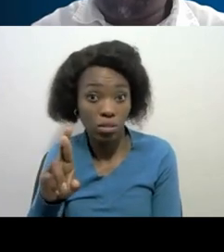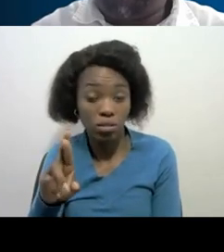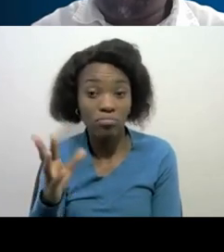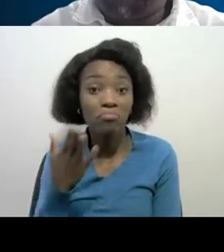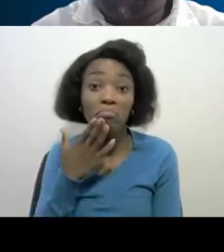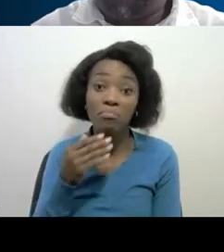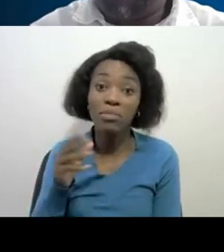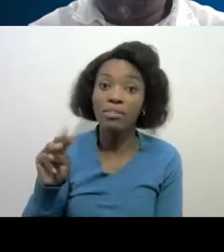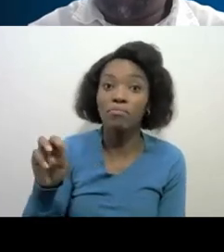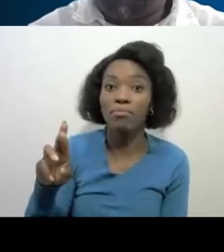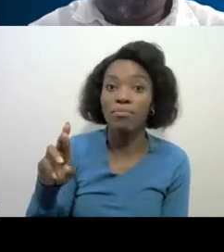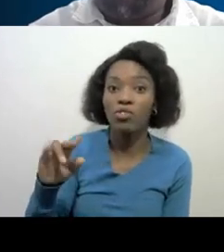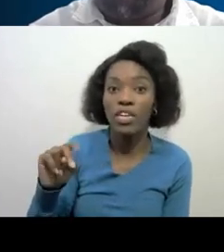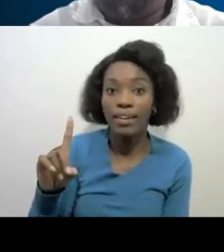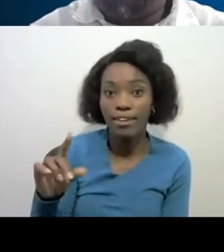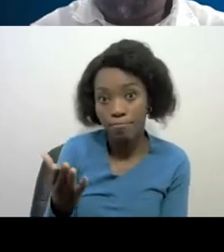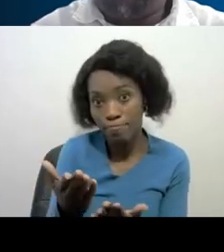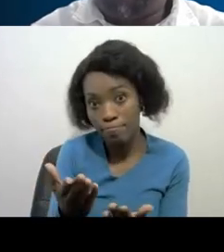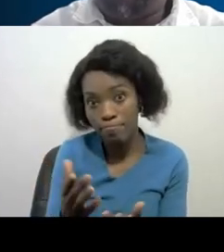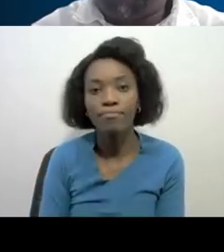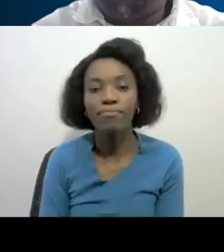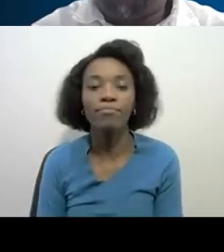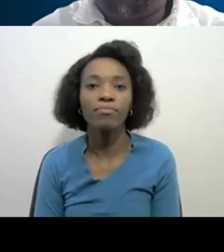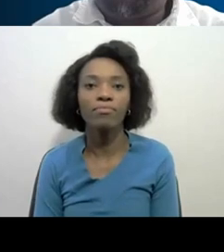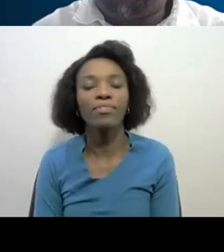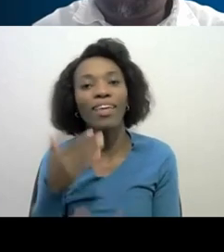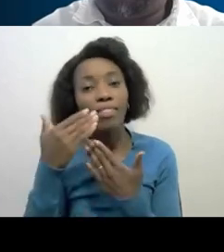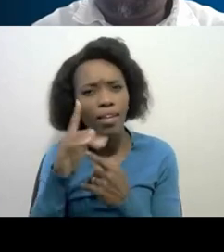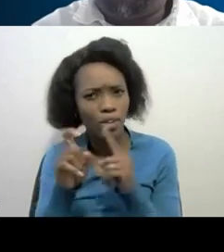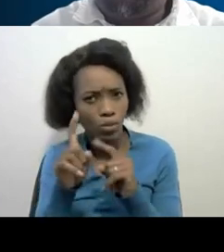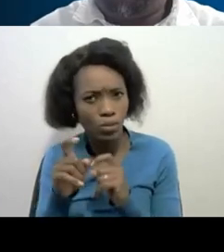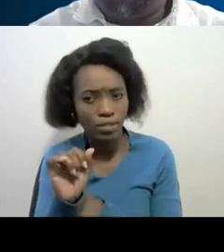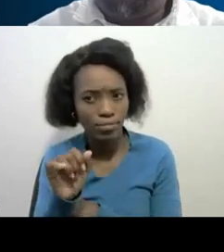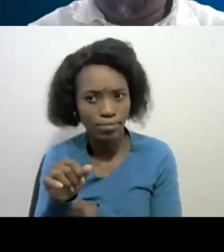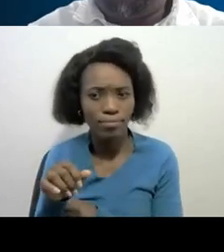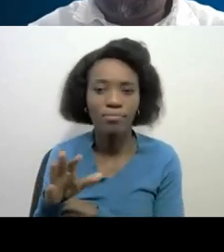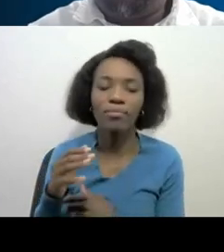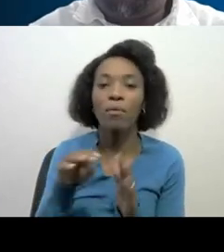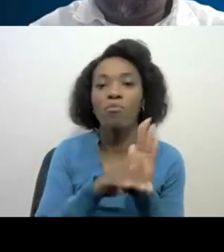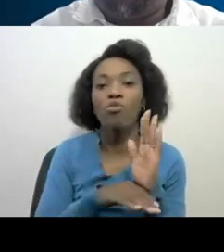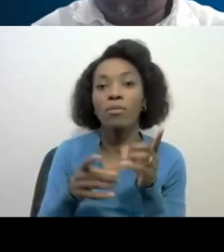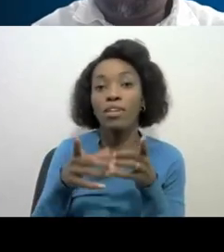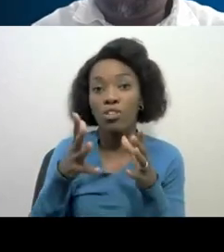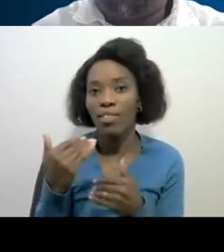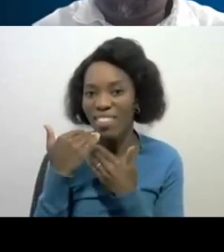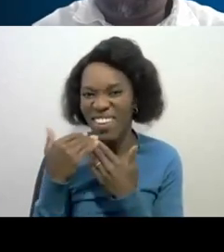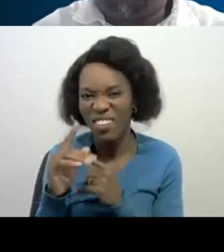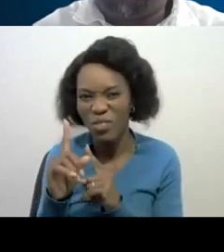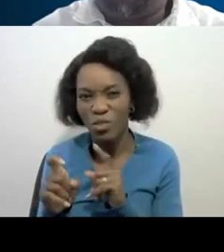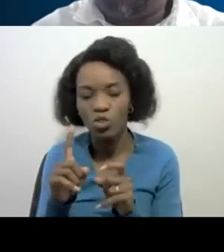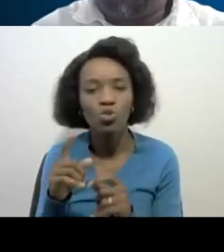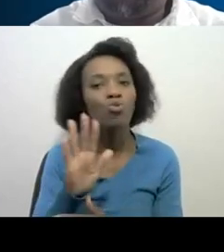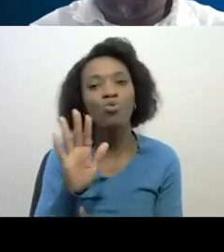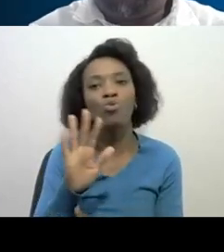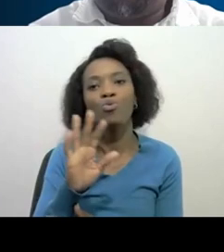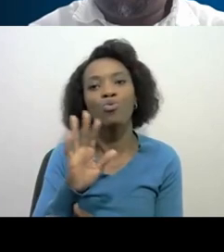this one Marinda over to you thank you for the question program director there's no direct line